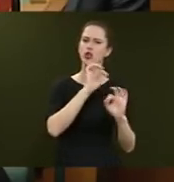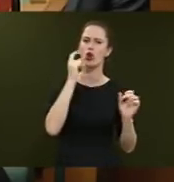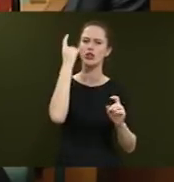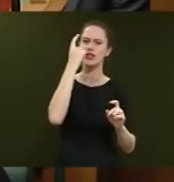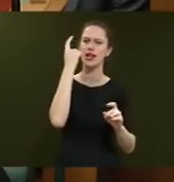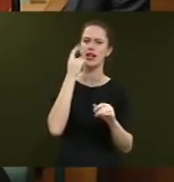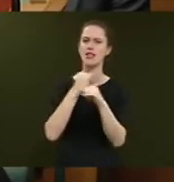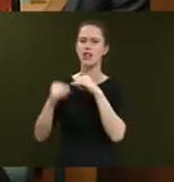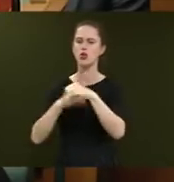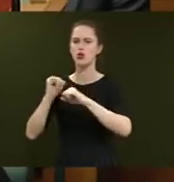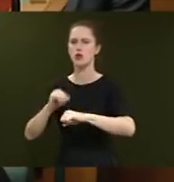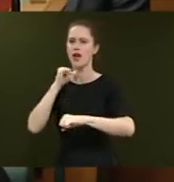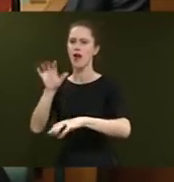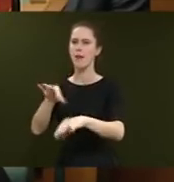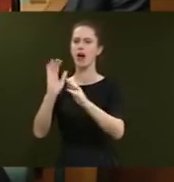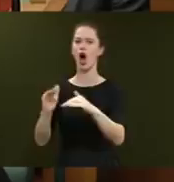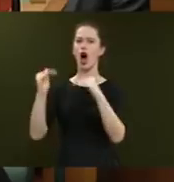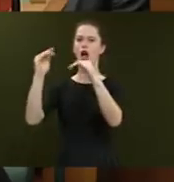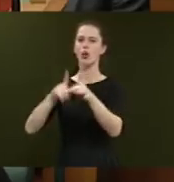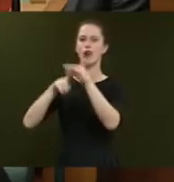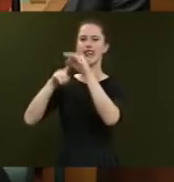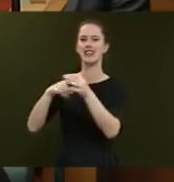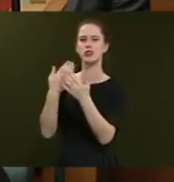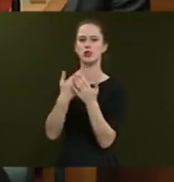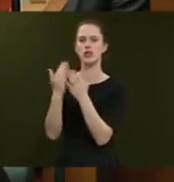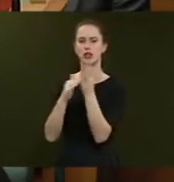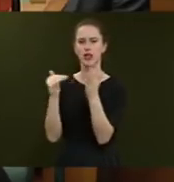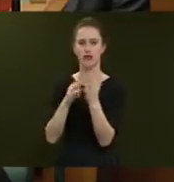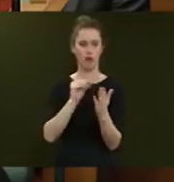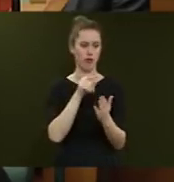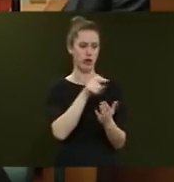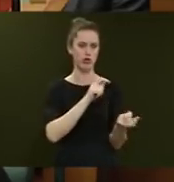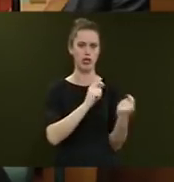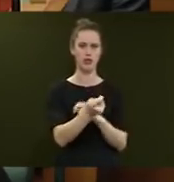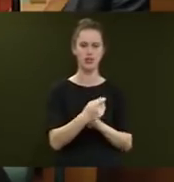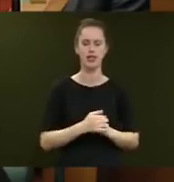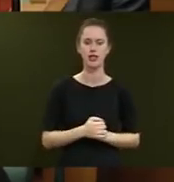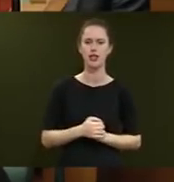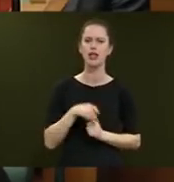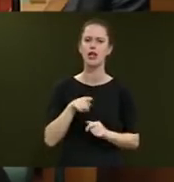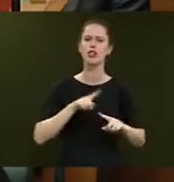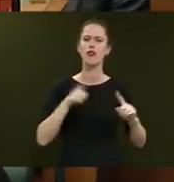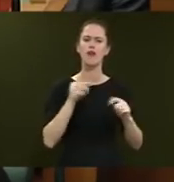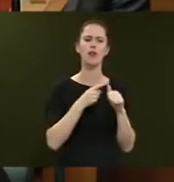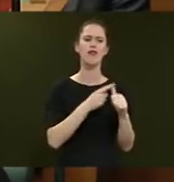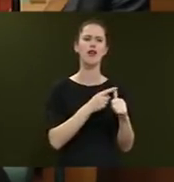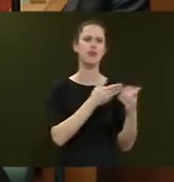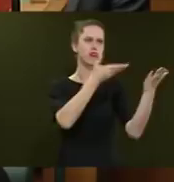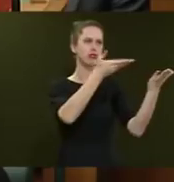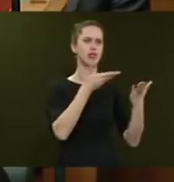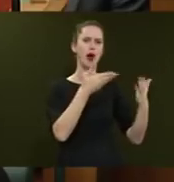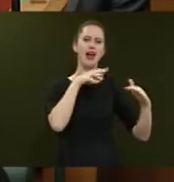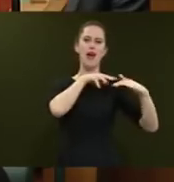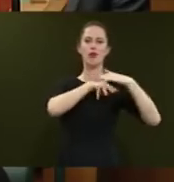international students choosing higher qualifications to study in New Zealand as a result of the changes. It was different from the advice presented by